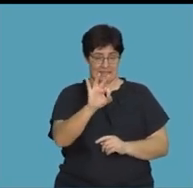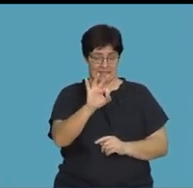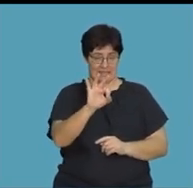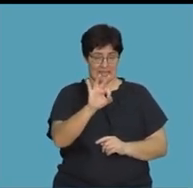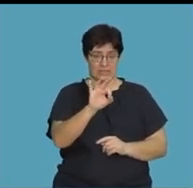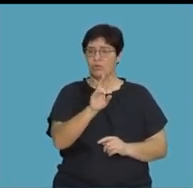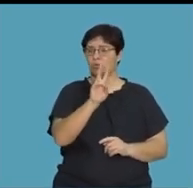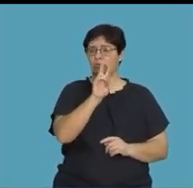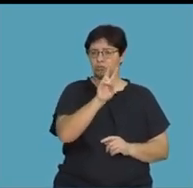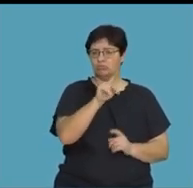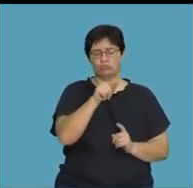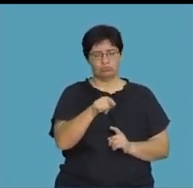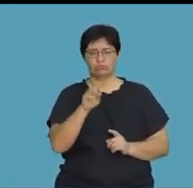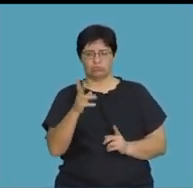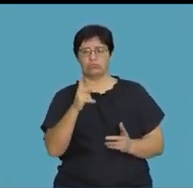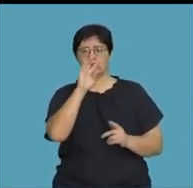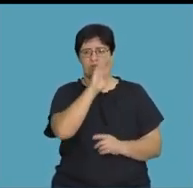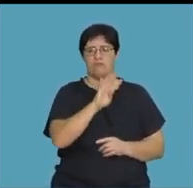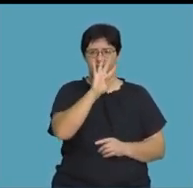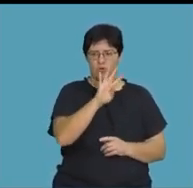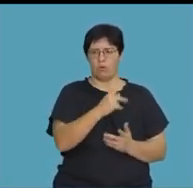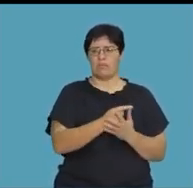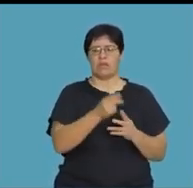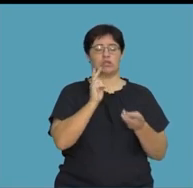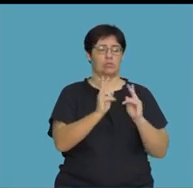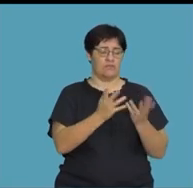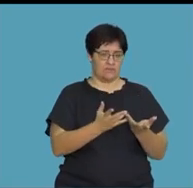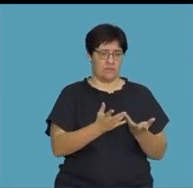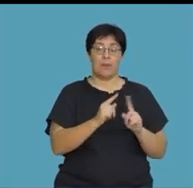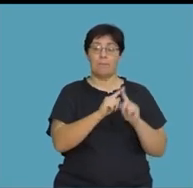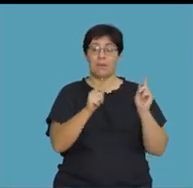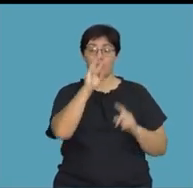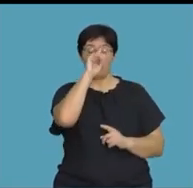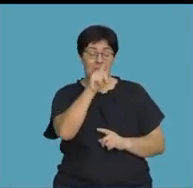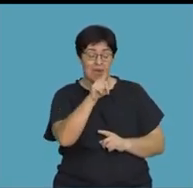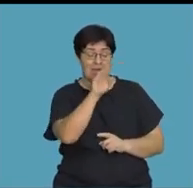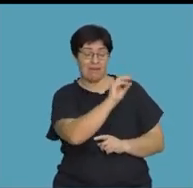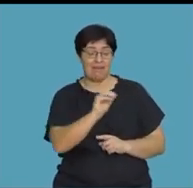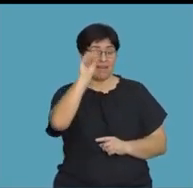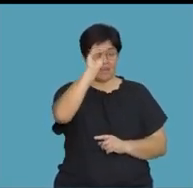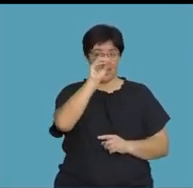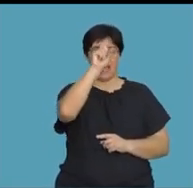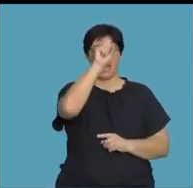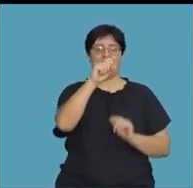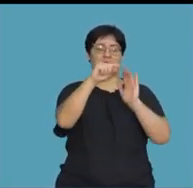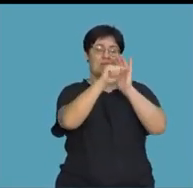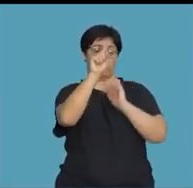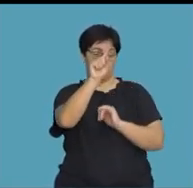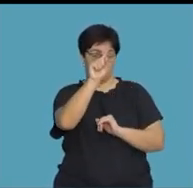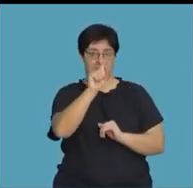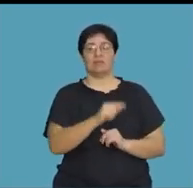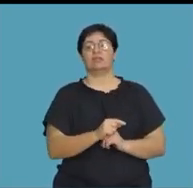to the exponent of 2 is 4 times 3. gives me that 12. But I must raise all of this 2x minus 1